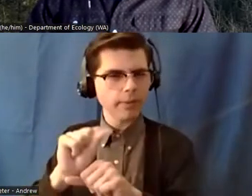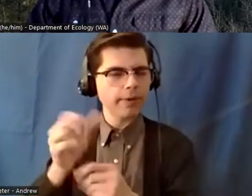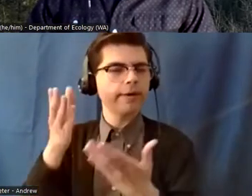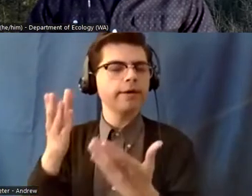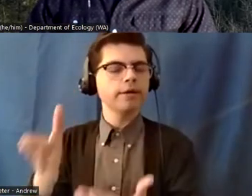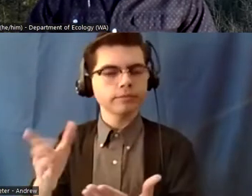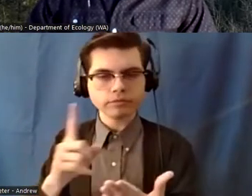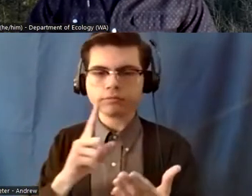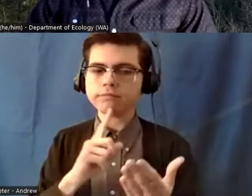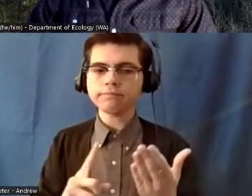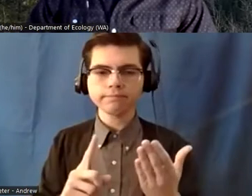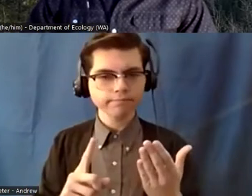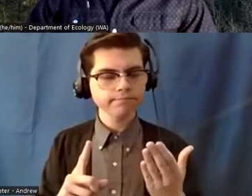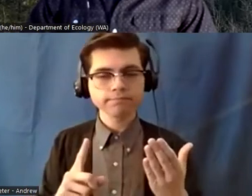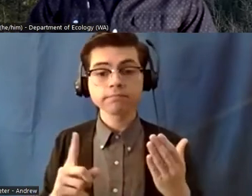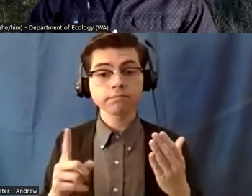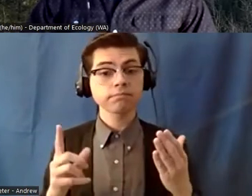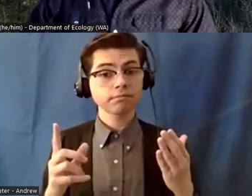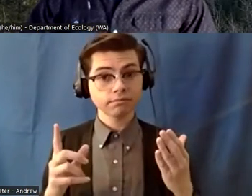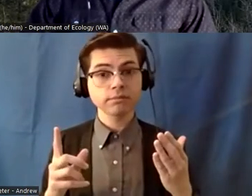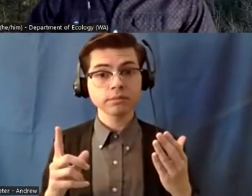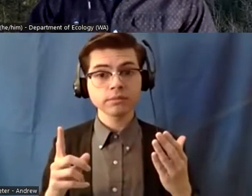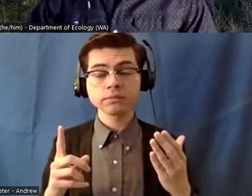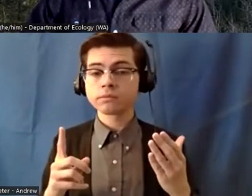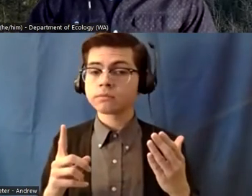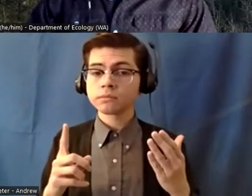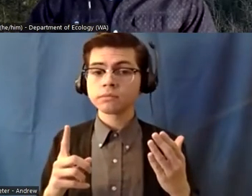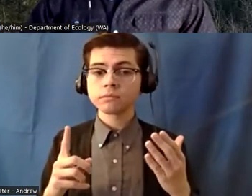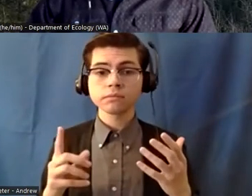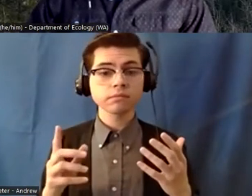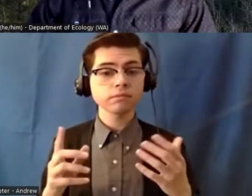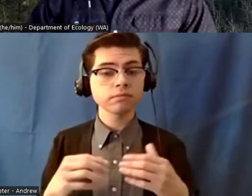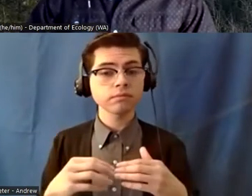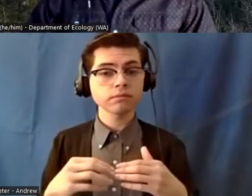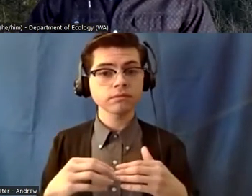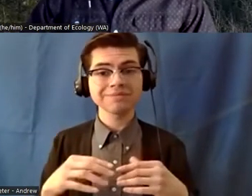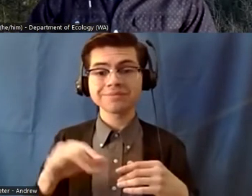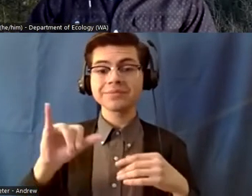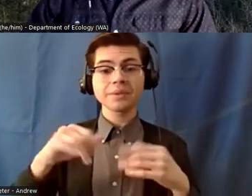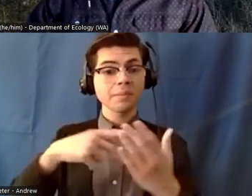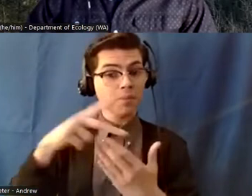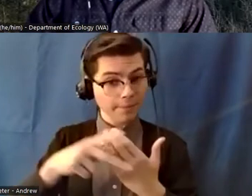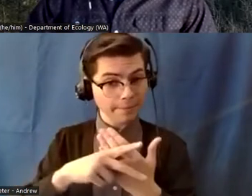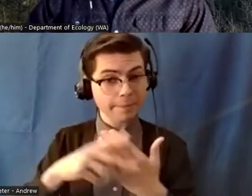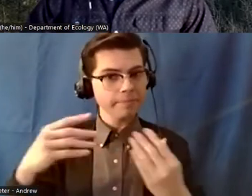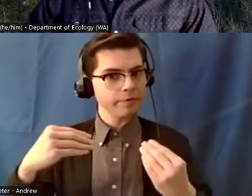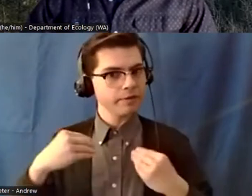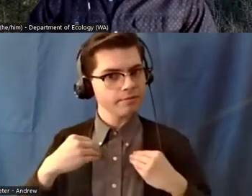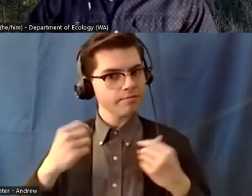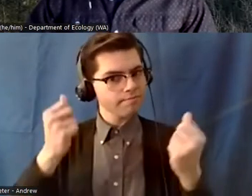a lot of you know hard certifications that we actually got um out of that program getting you know lead paint